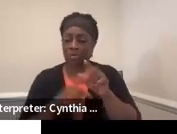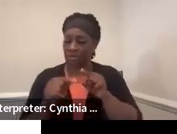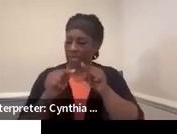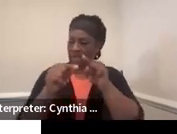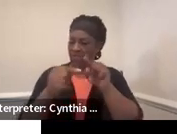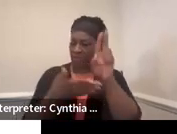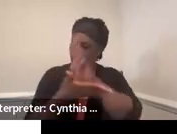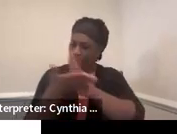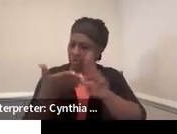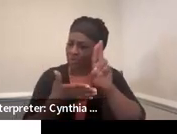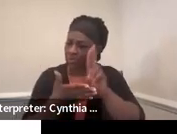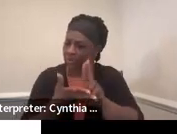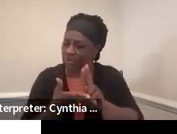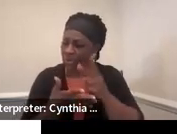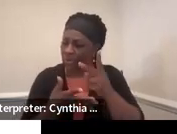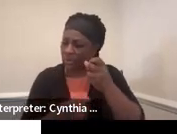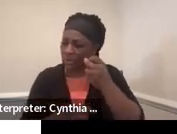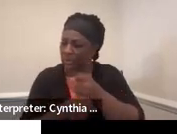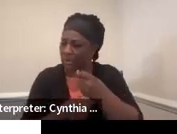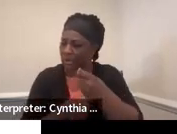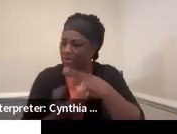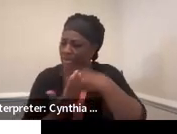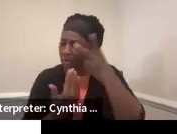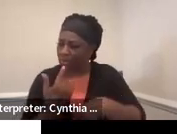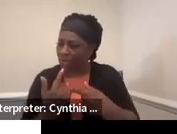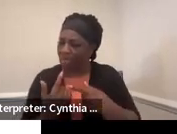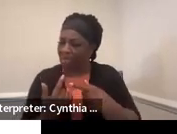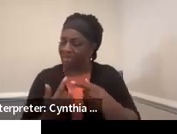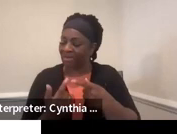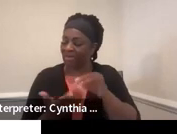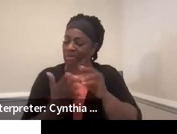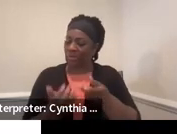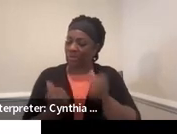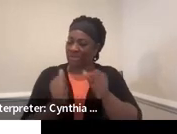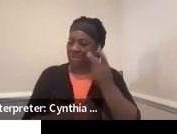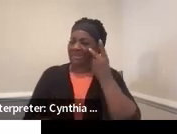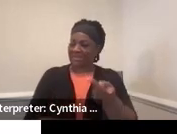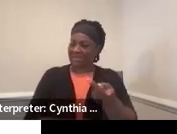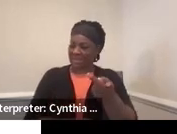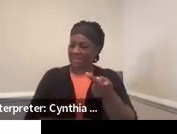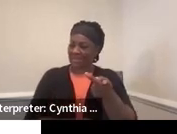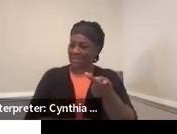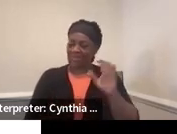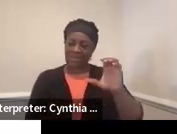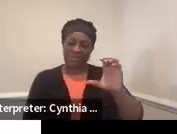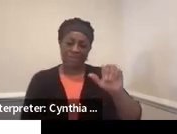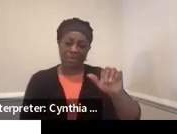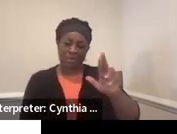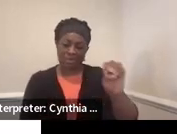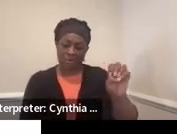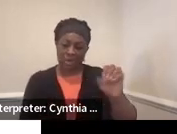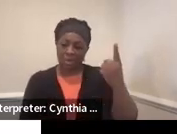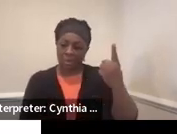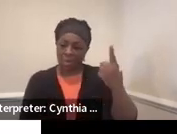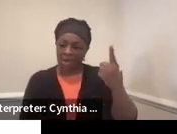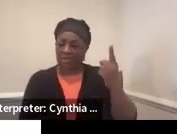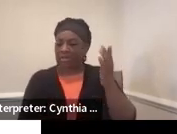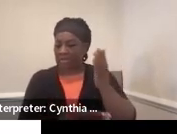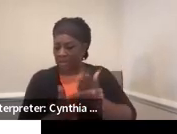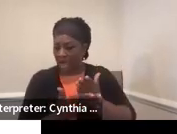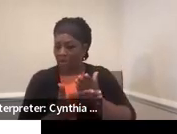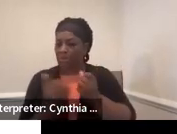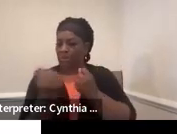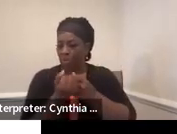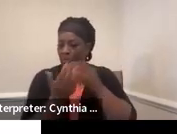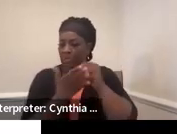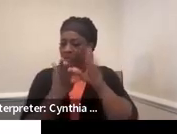university or do a two-year program. This is what Career One-Stop. That tool will support the student